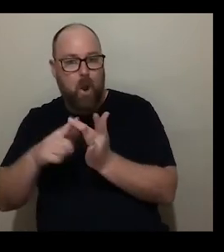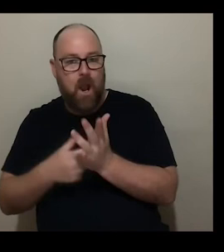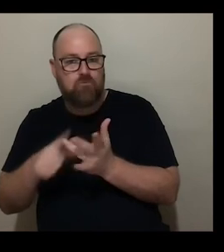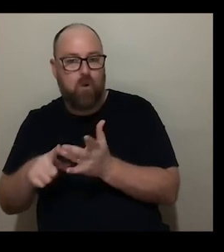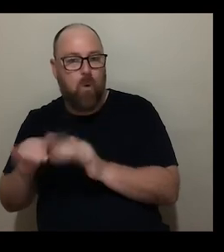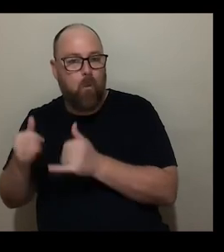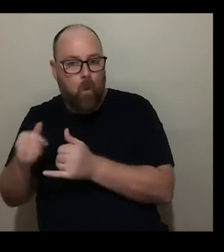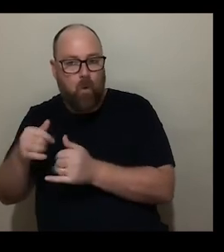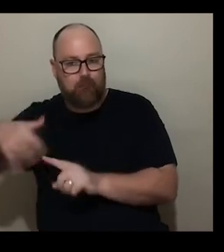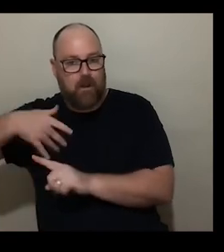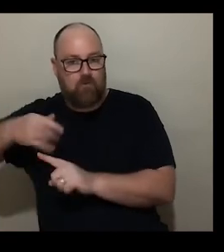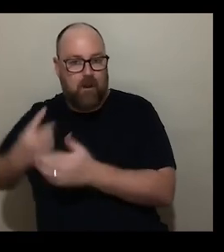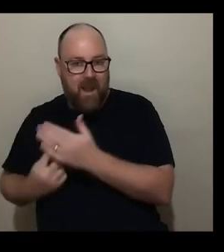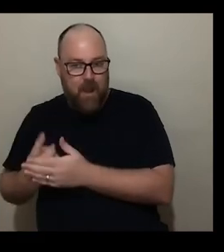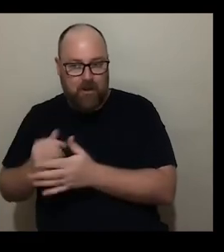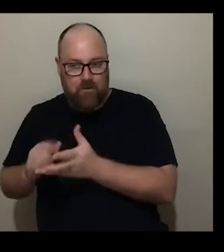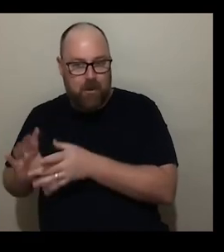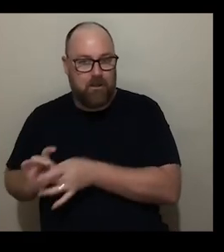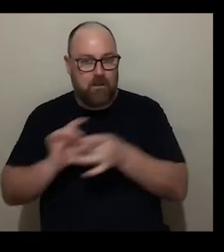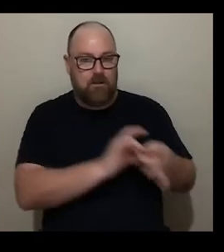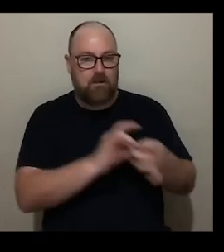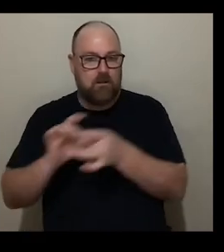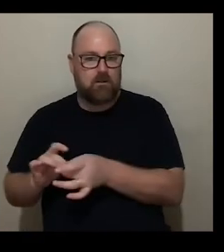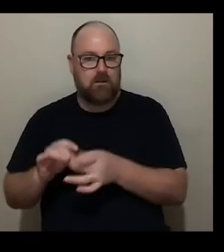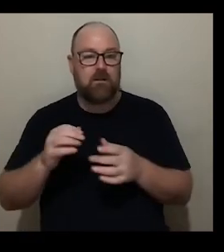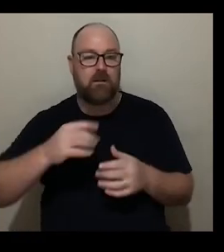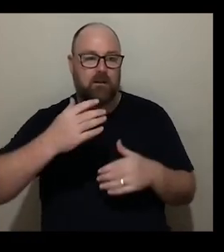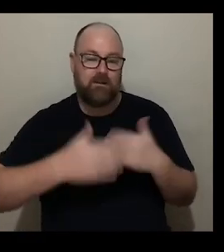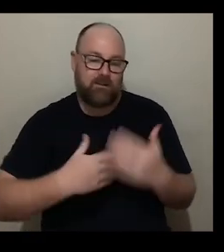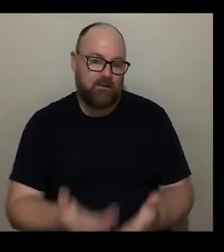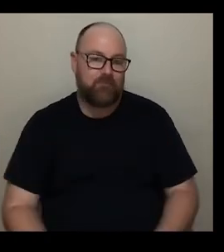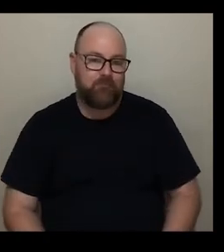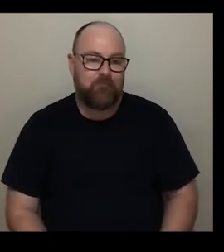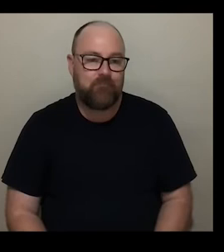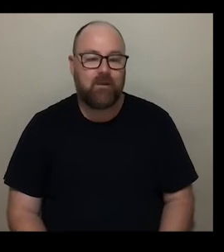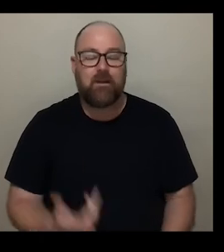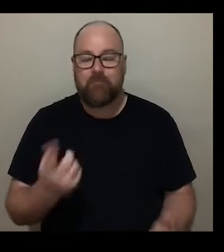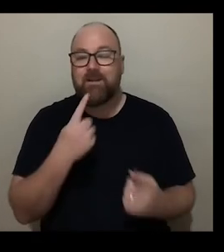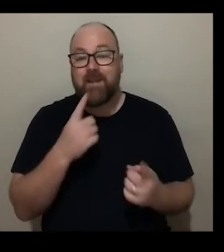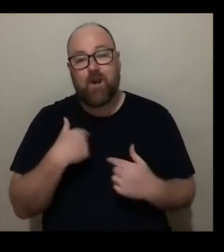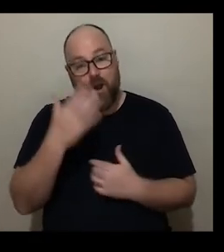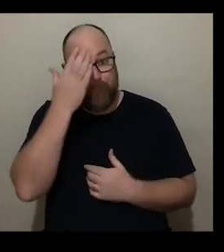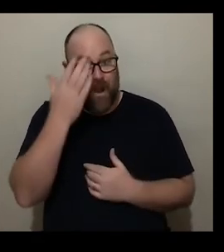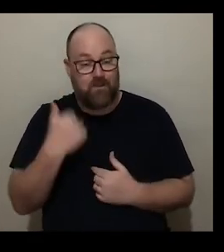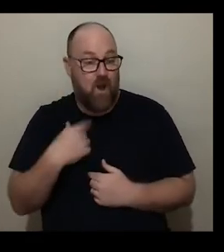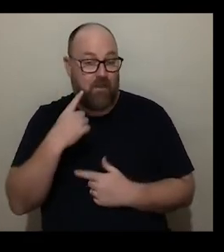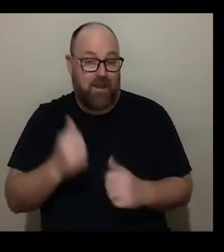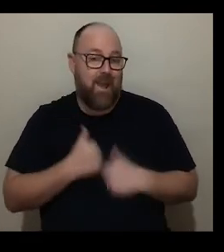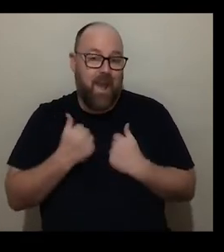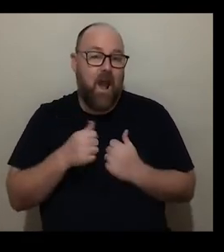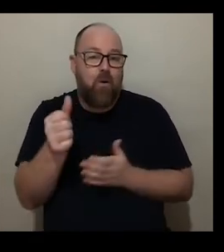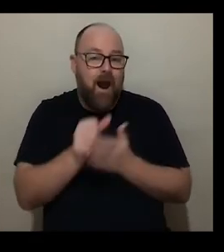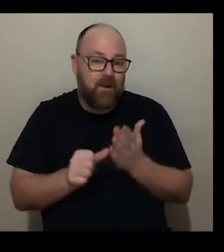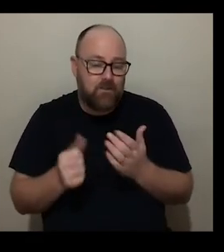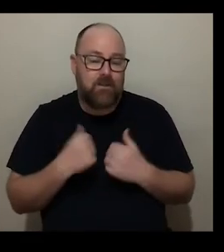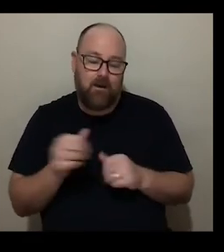partnerships these relationships may start to emerge in different ways as we yeah as we go forward throughout the year but as i said i'm biased i think all of our artists